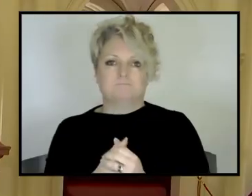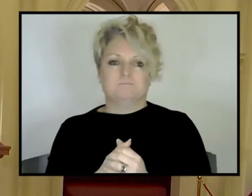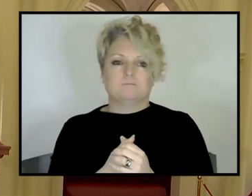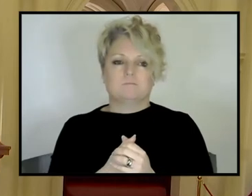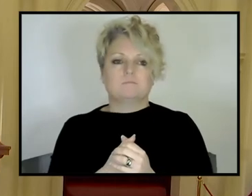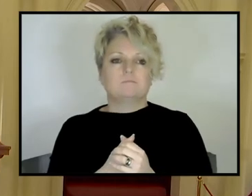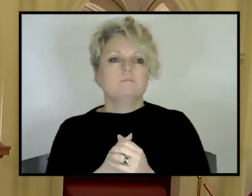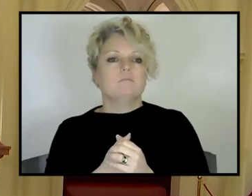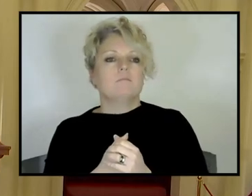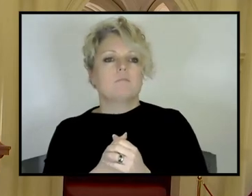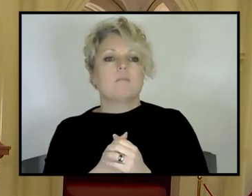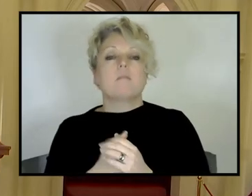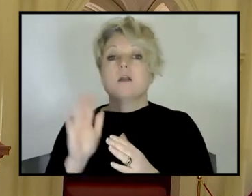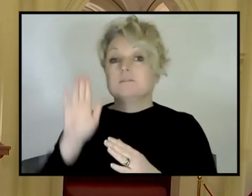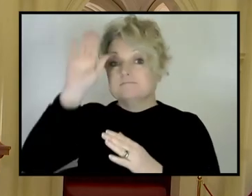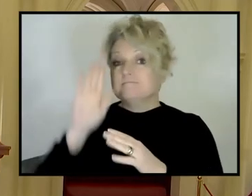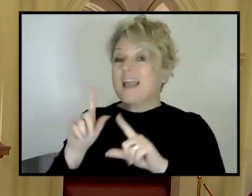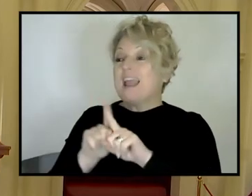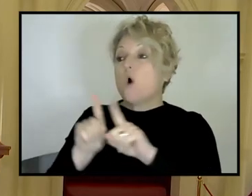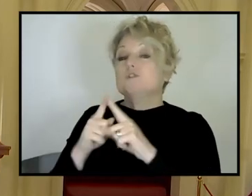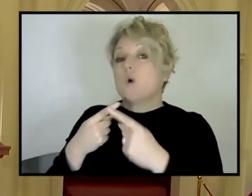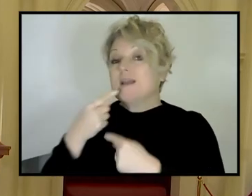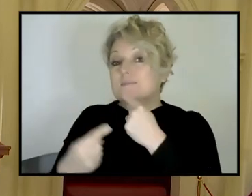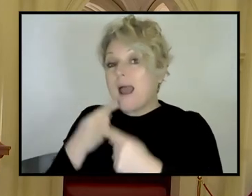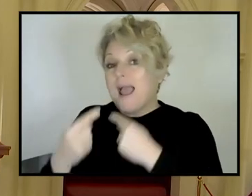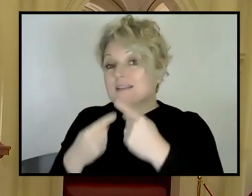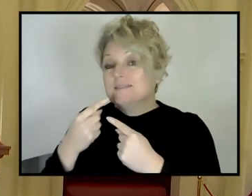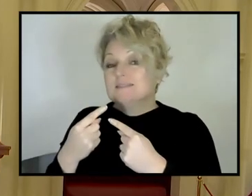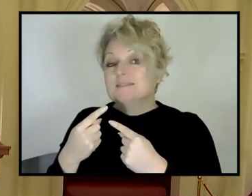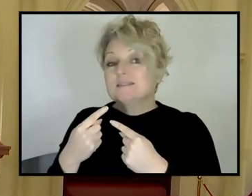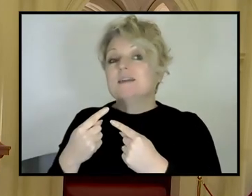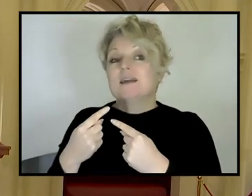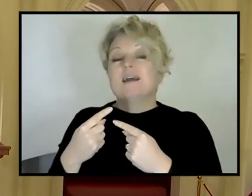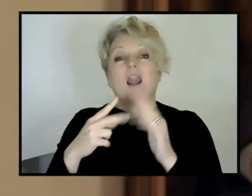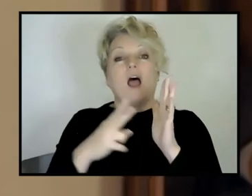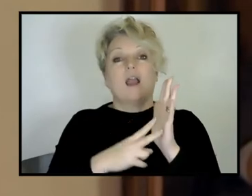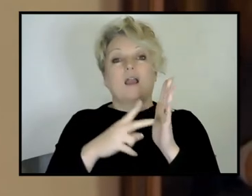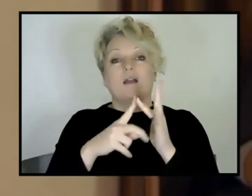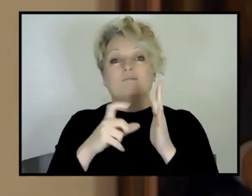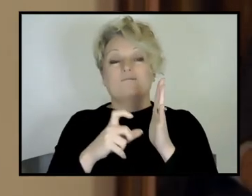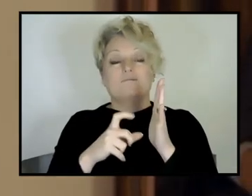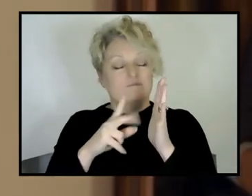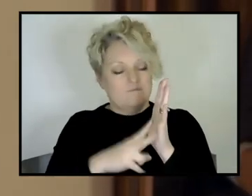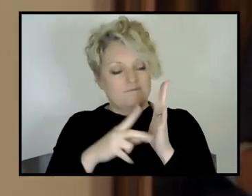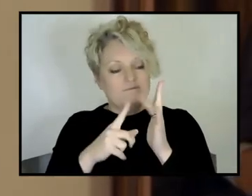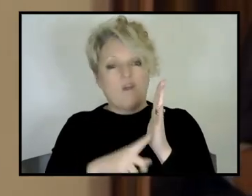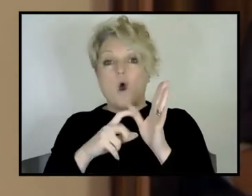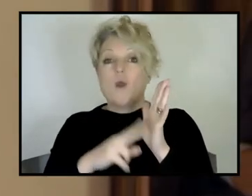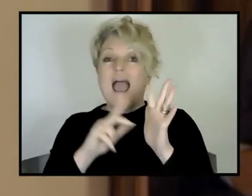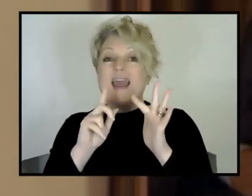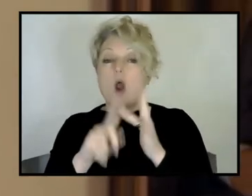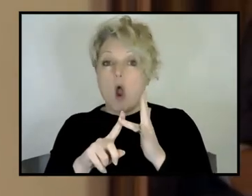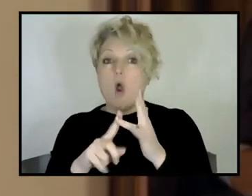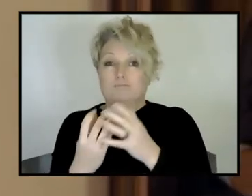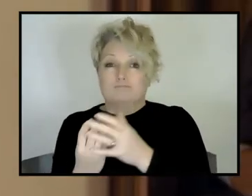explains where, um, the, all the, the world's most dangerous volcanoes are. Uh, and, um, you know, that, I know